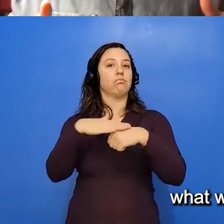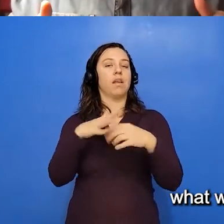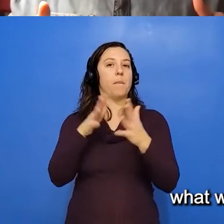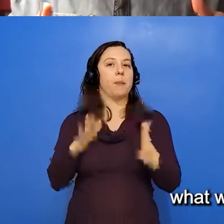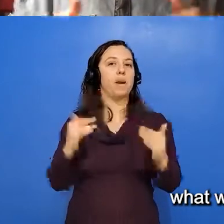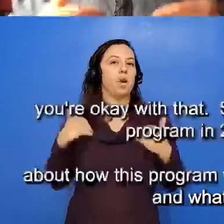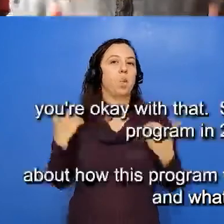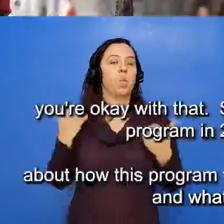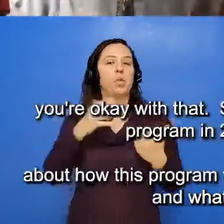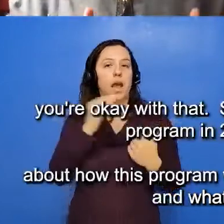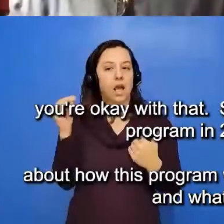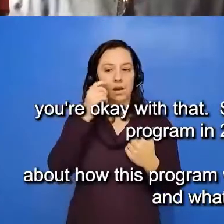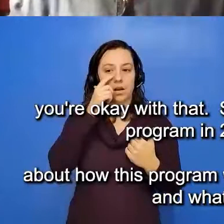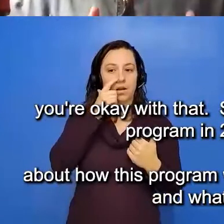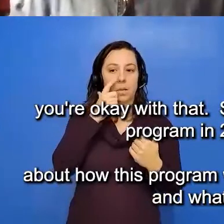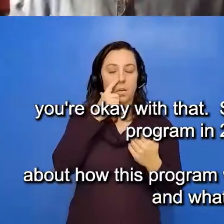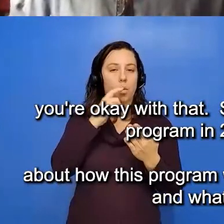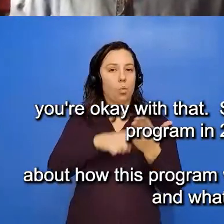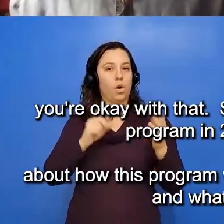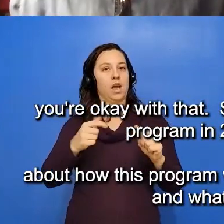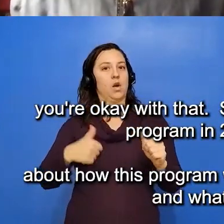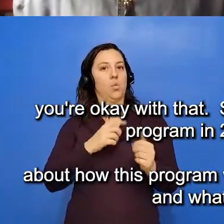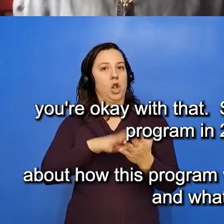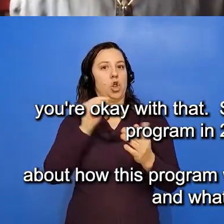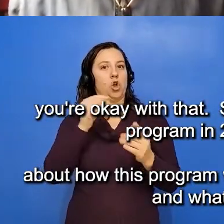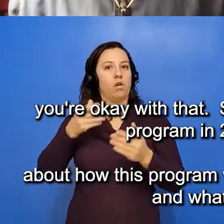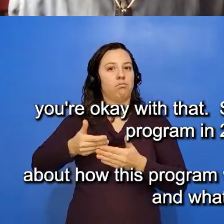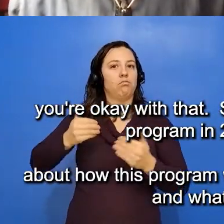learn from the next generation of Native people?